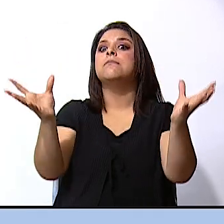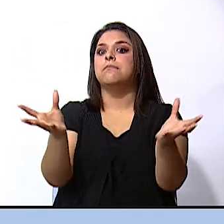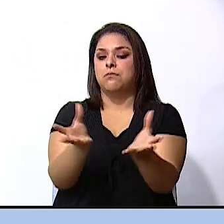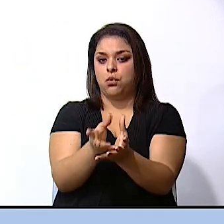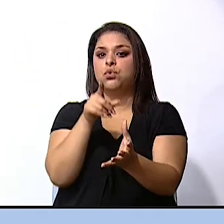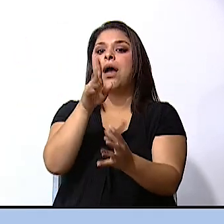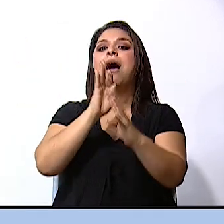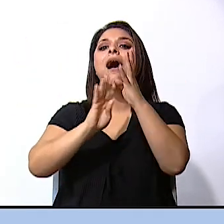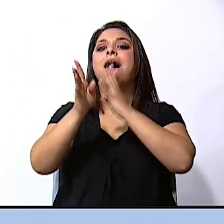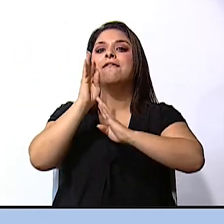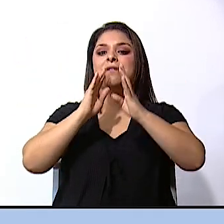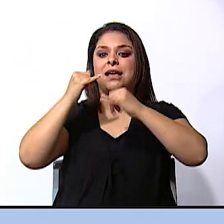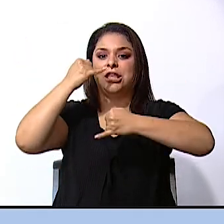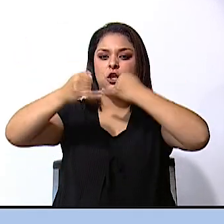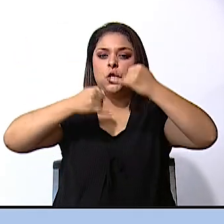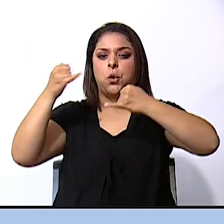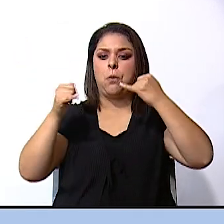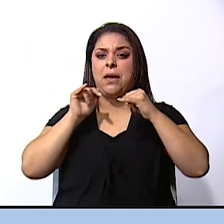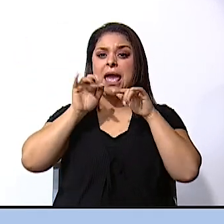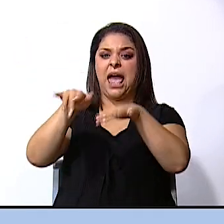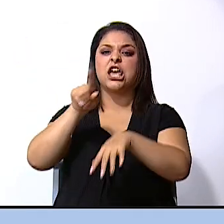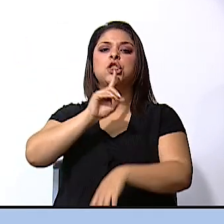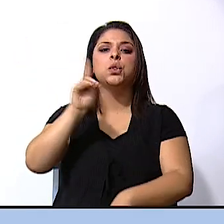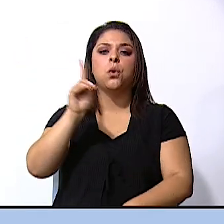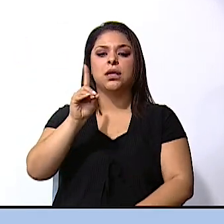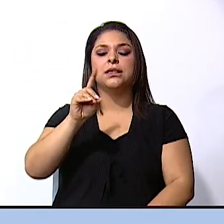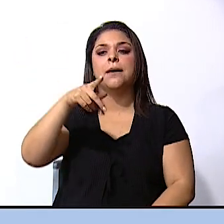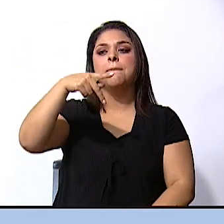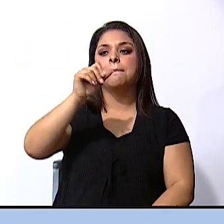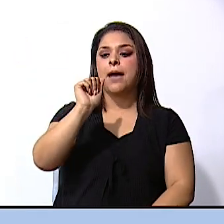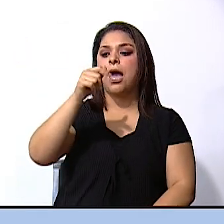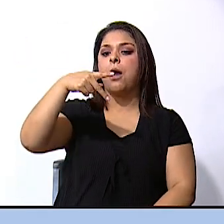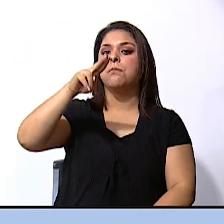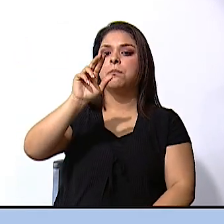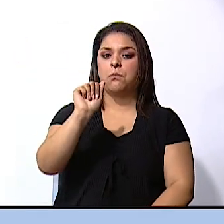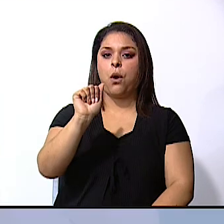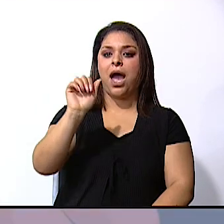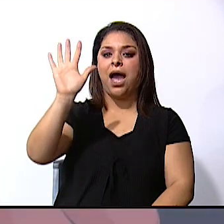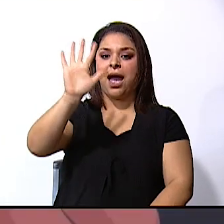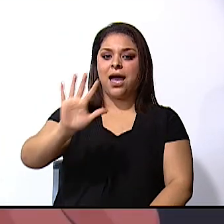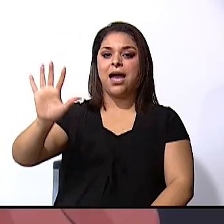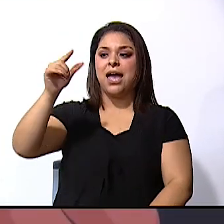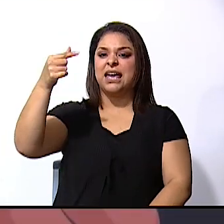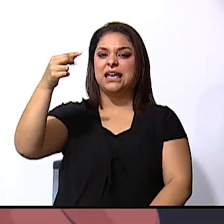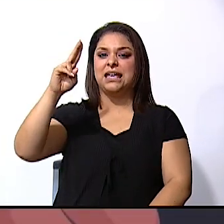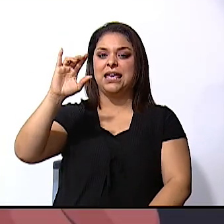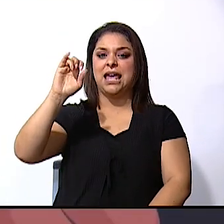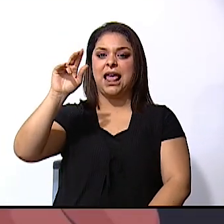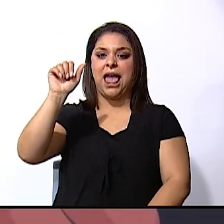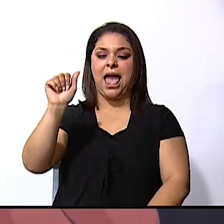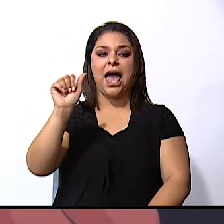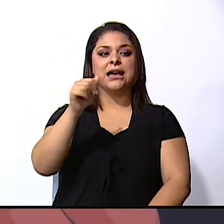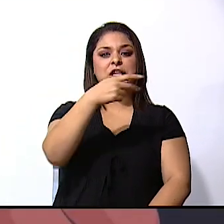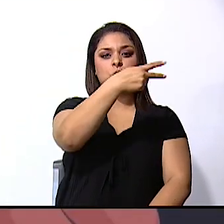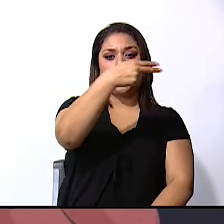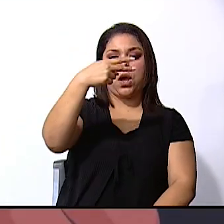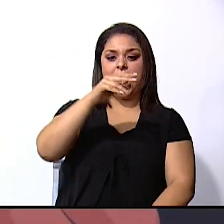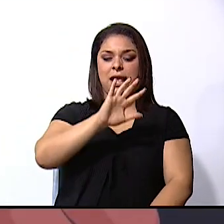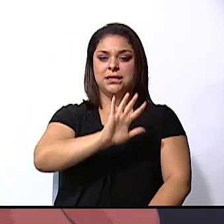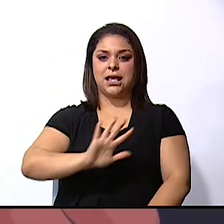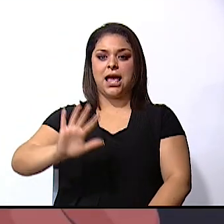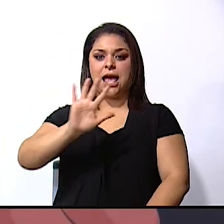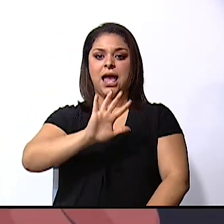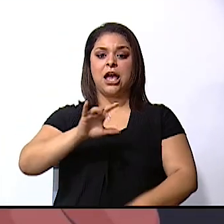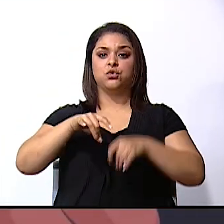spoken in Papua New Guinea, okay? So that's the most cultural diverse country. So,